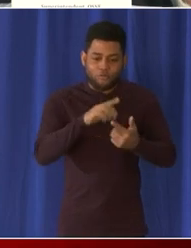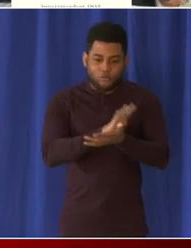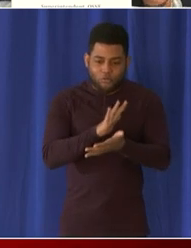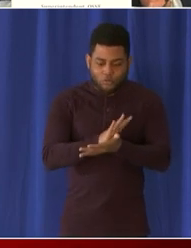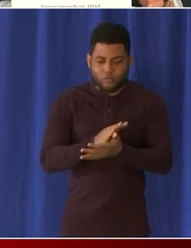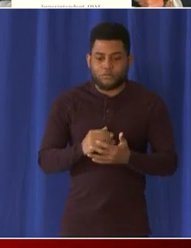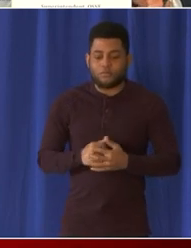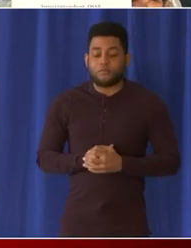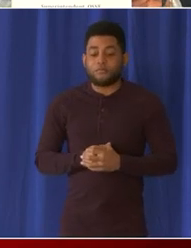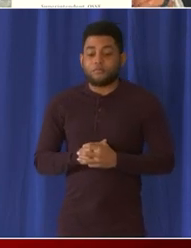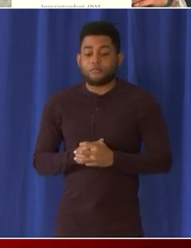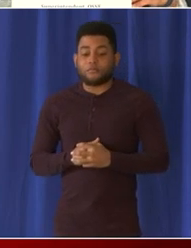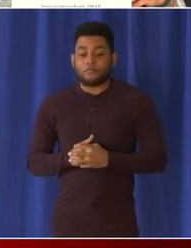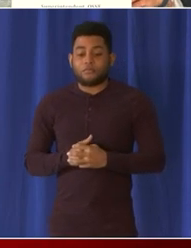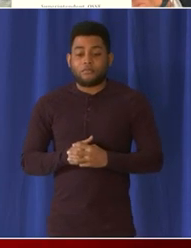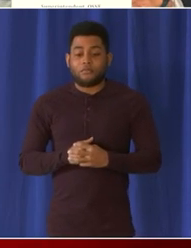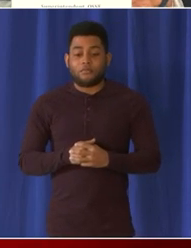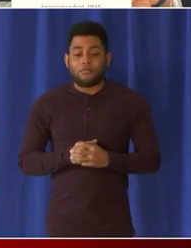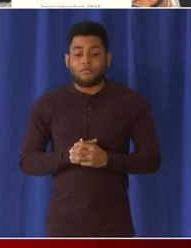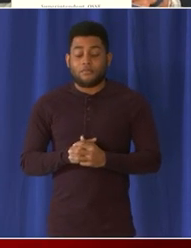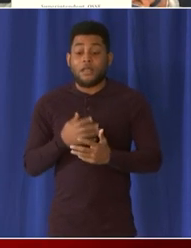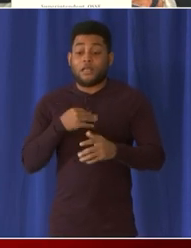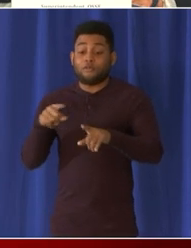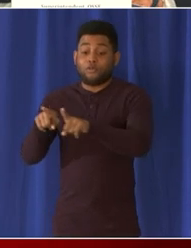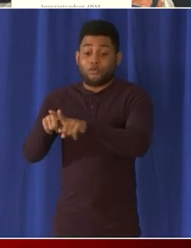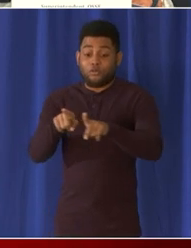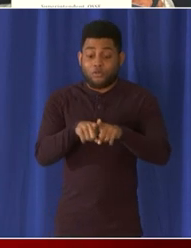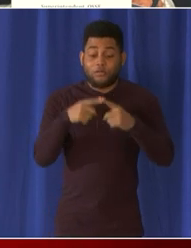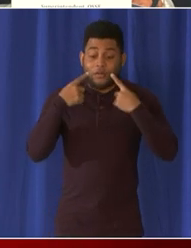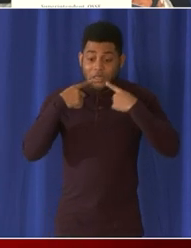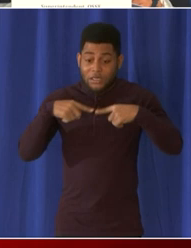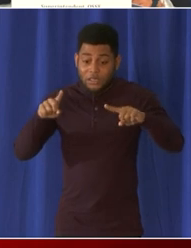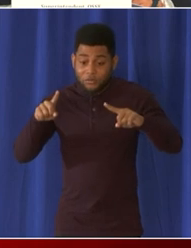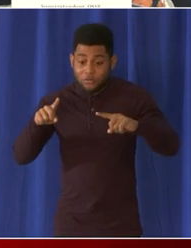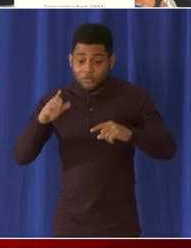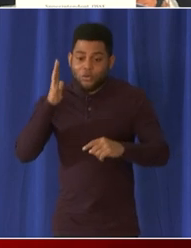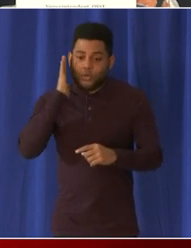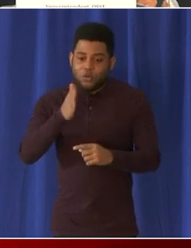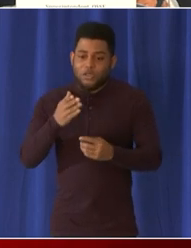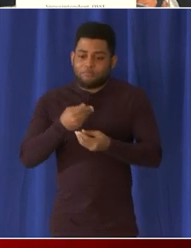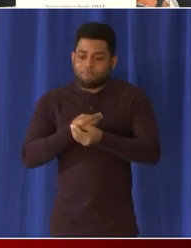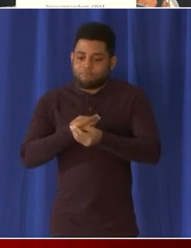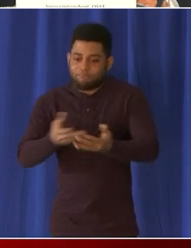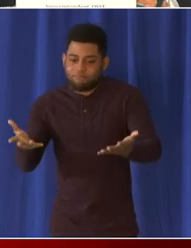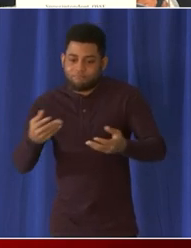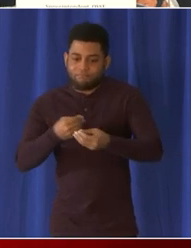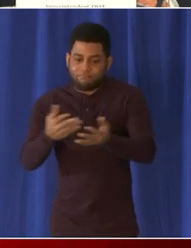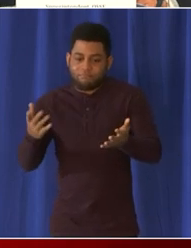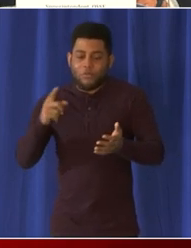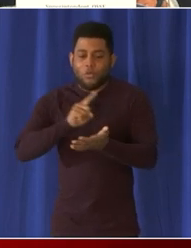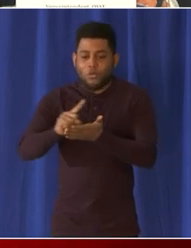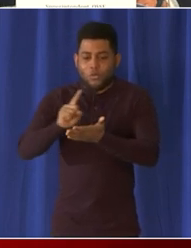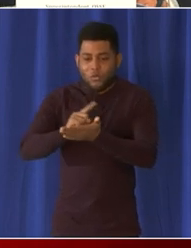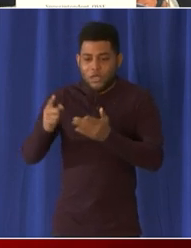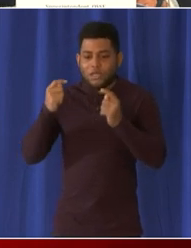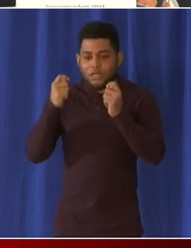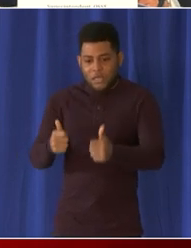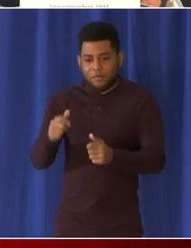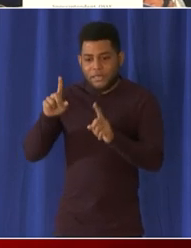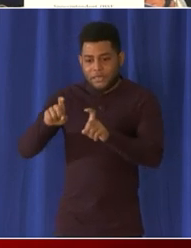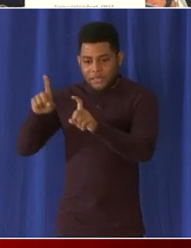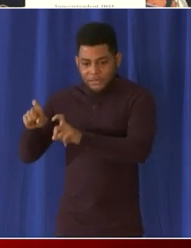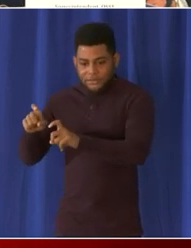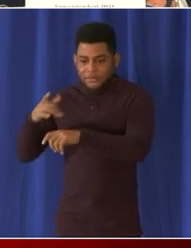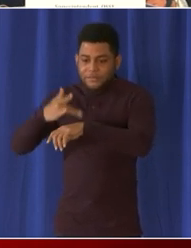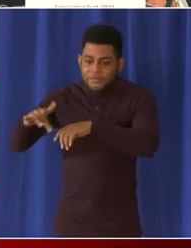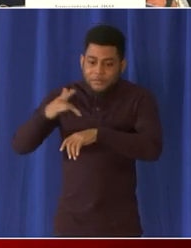I want to announce again today that we will now be making weekly rapid tests available for all staff and pre-k